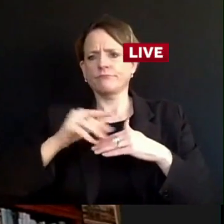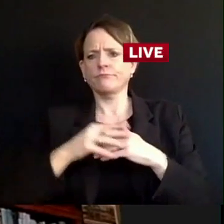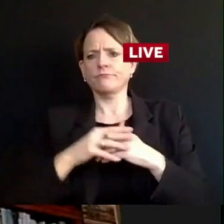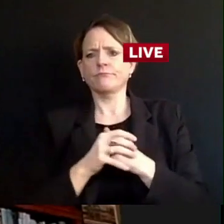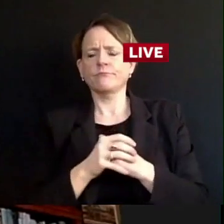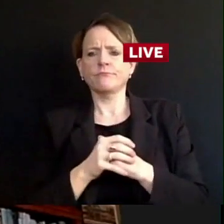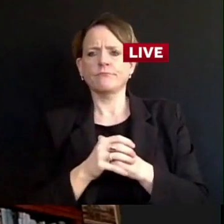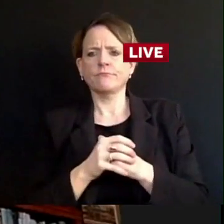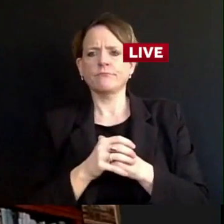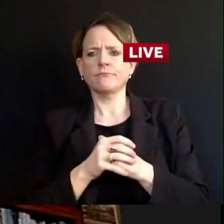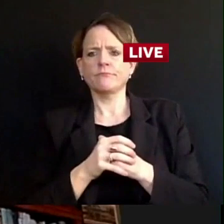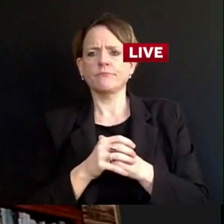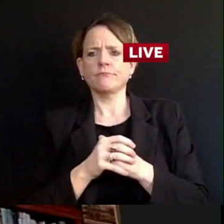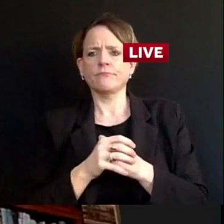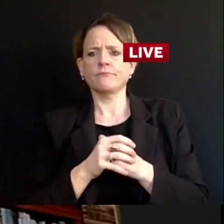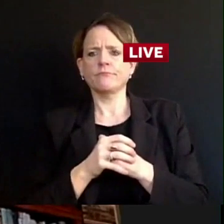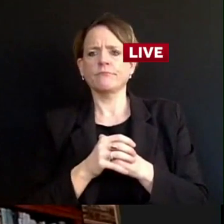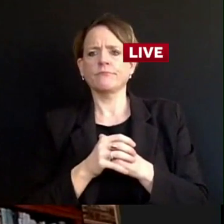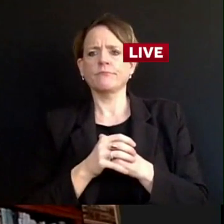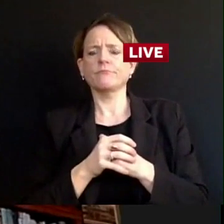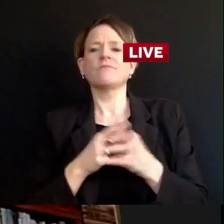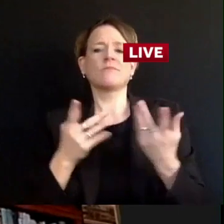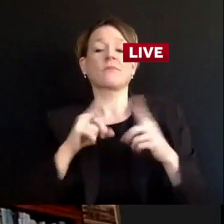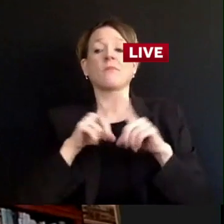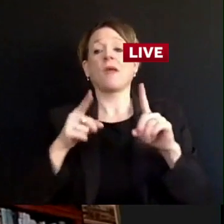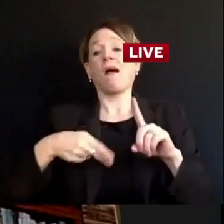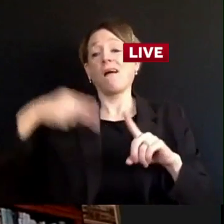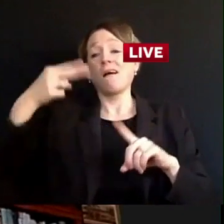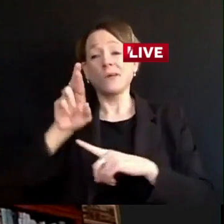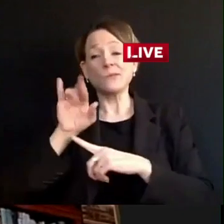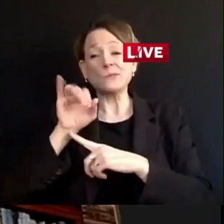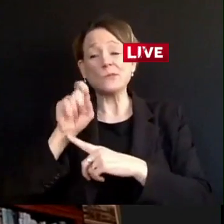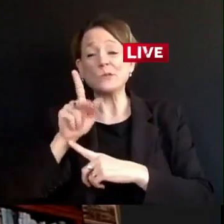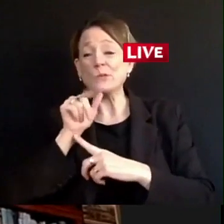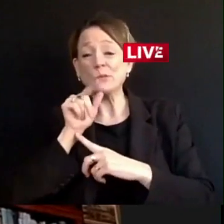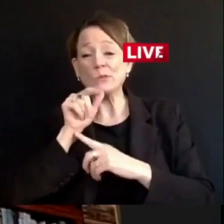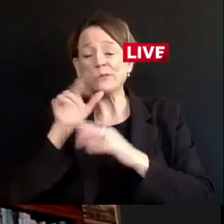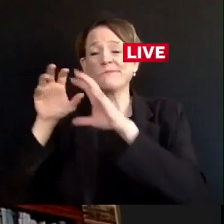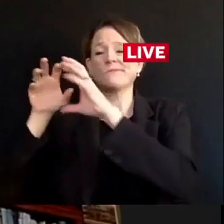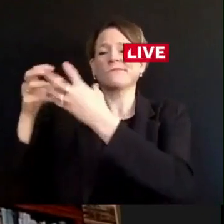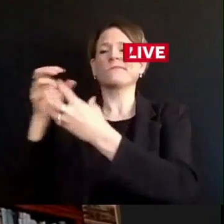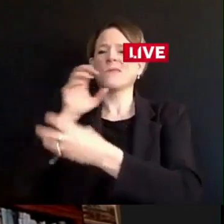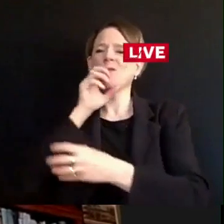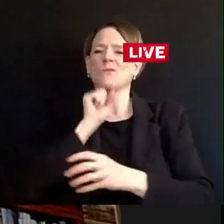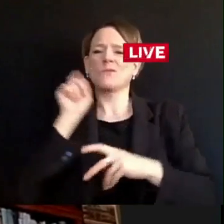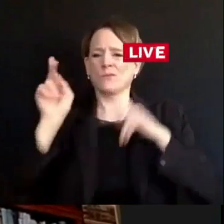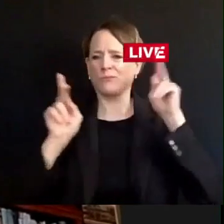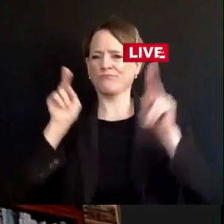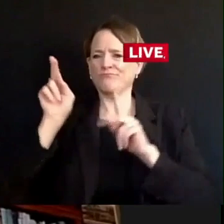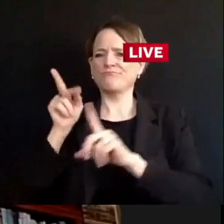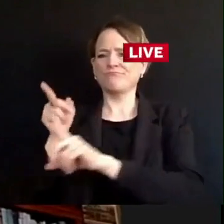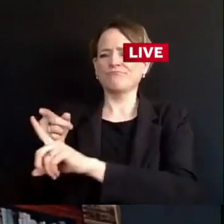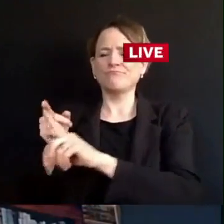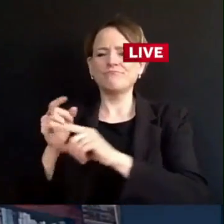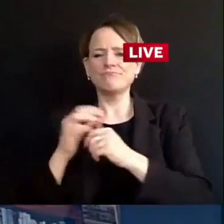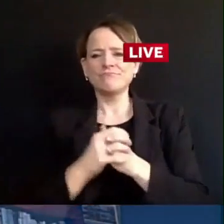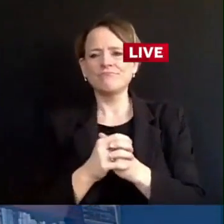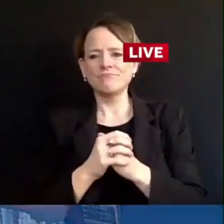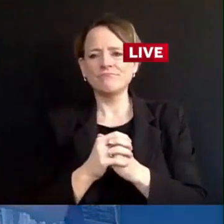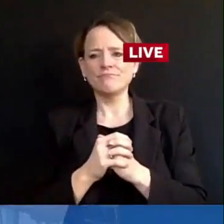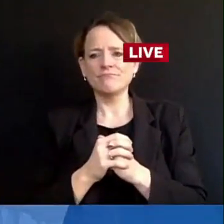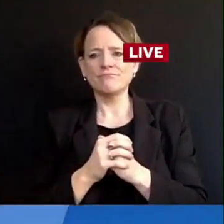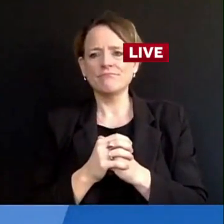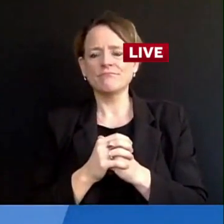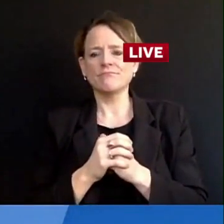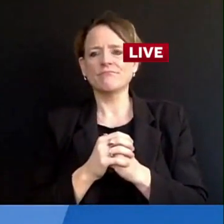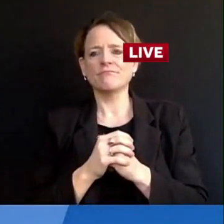So I think the short lesson is deaths are on the rise because cases are on the rise is the important take home. Thank you, Rob.